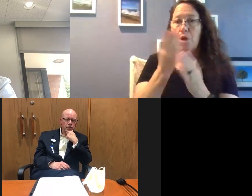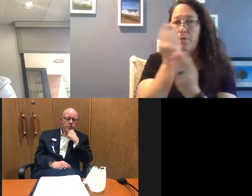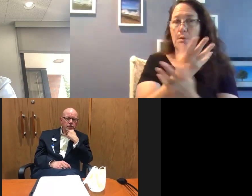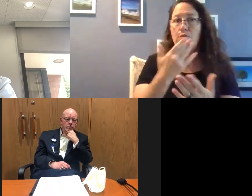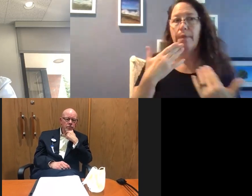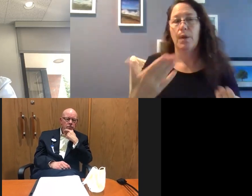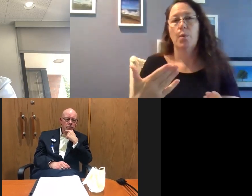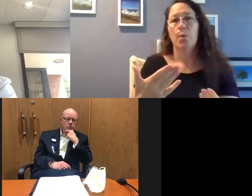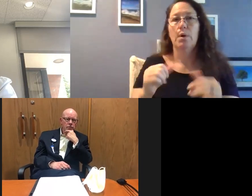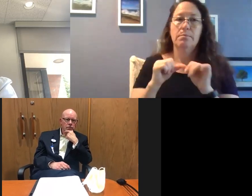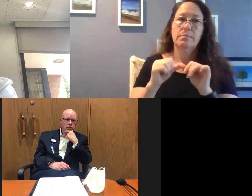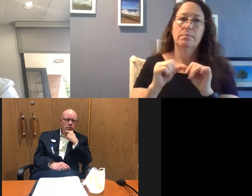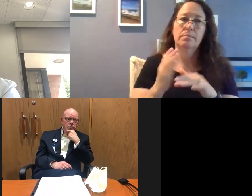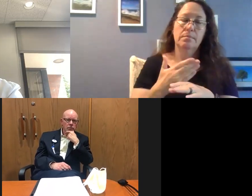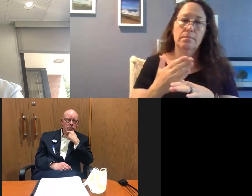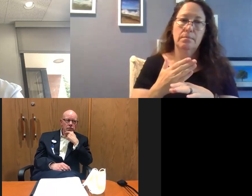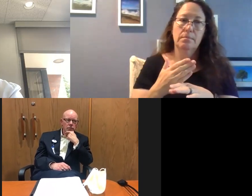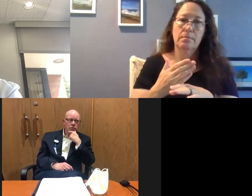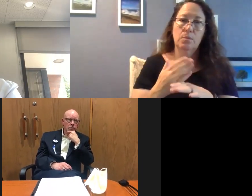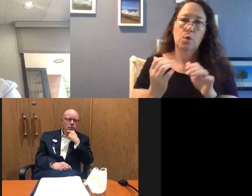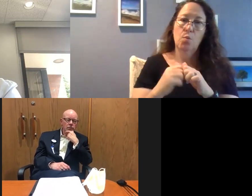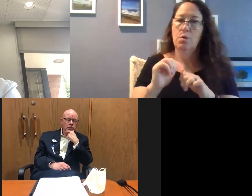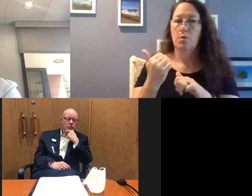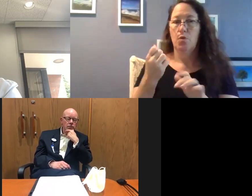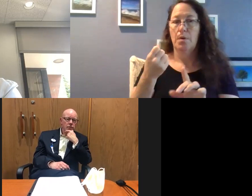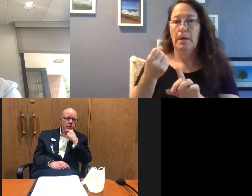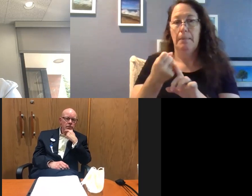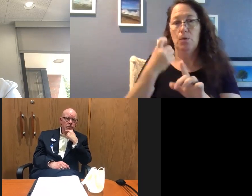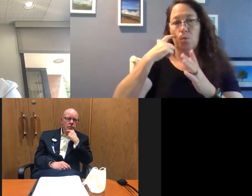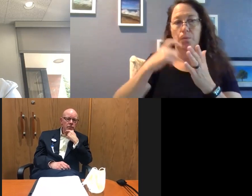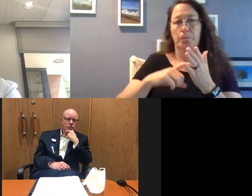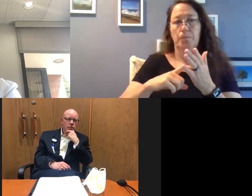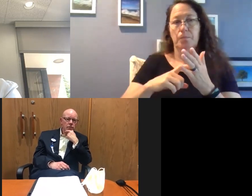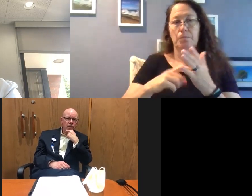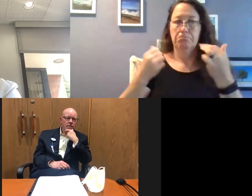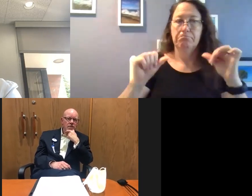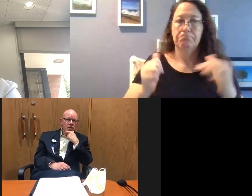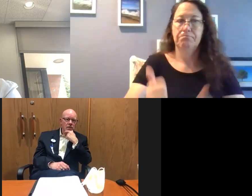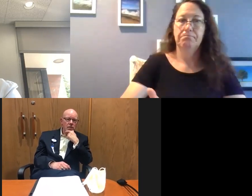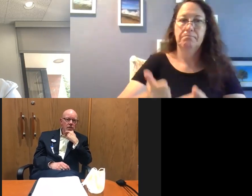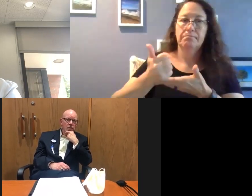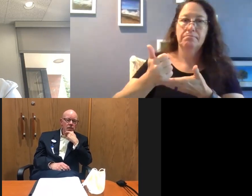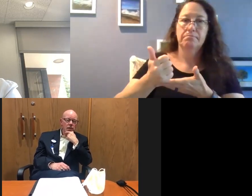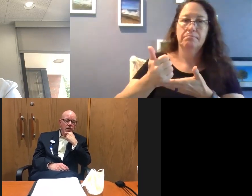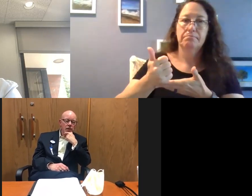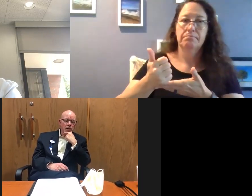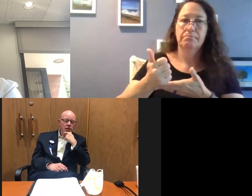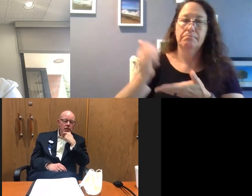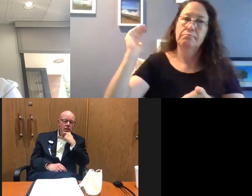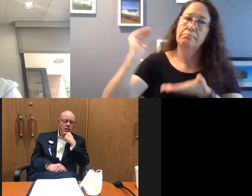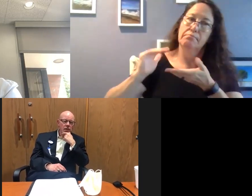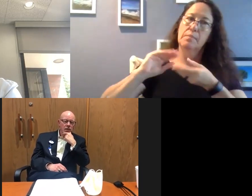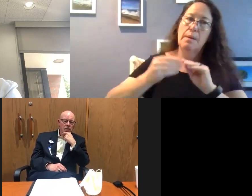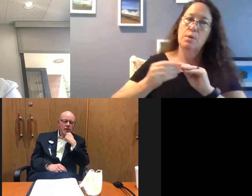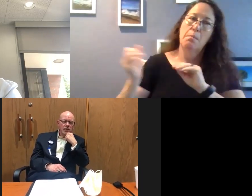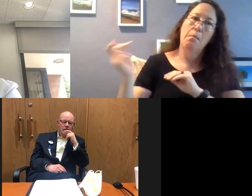So we'll continue to be sharing this as well as some of the other impacts that we're seeing in an effort to help reduce those cases and get us back to